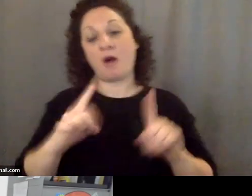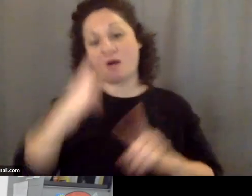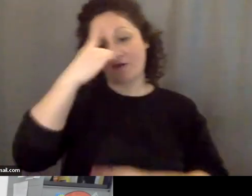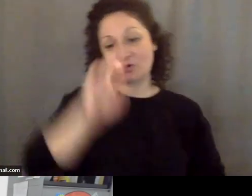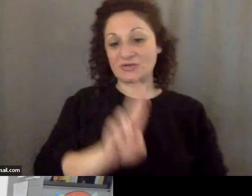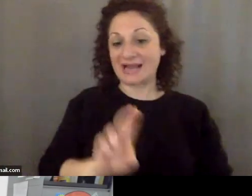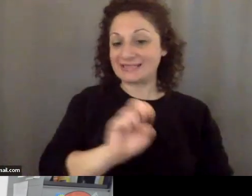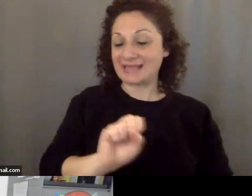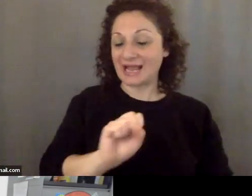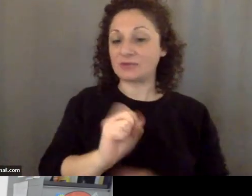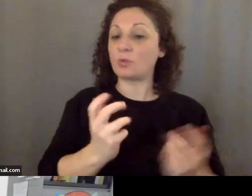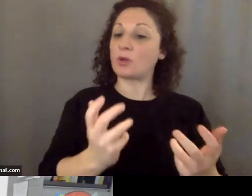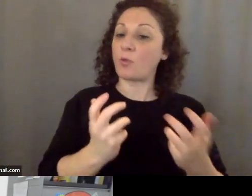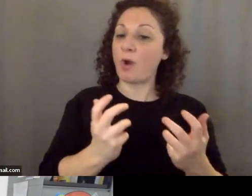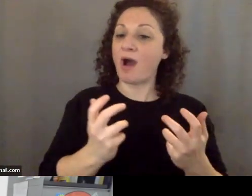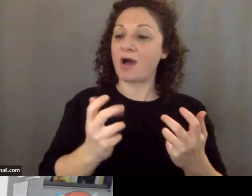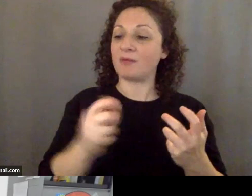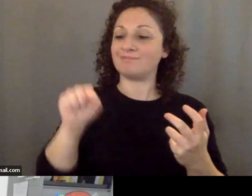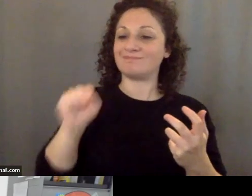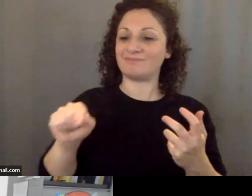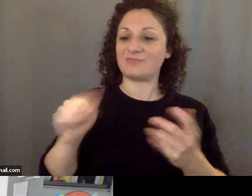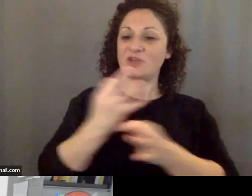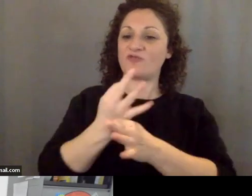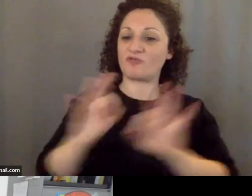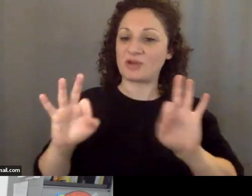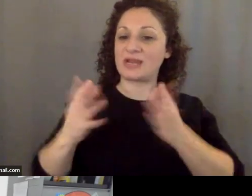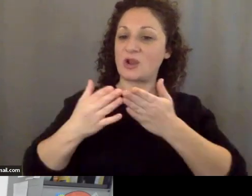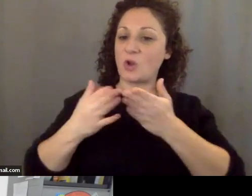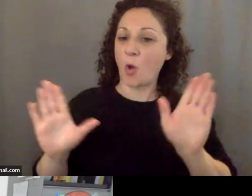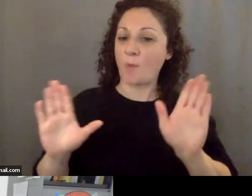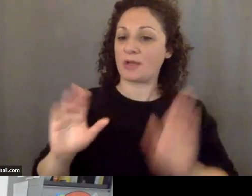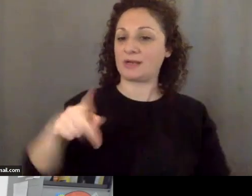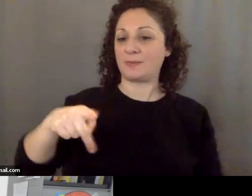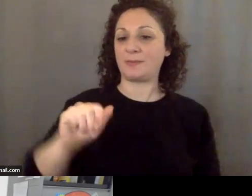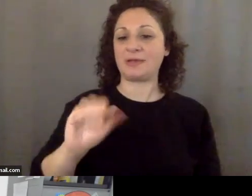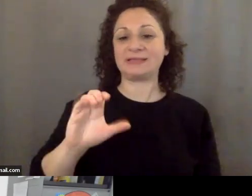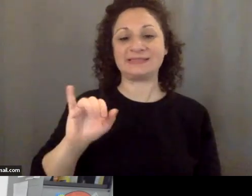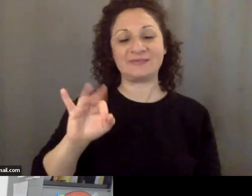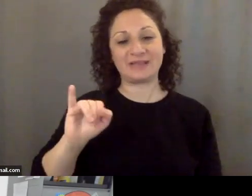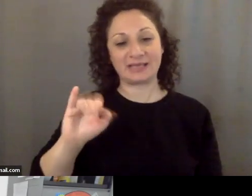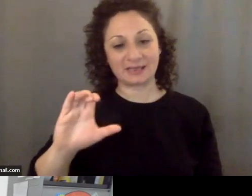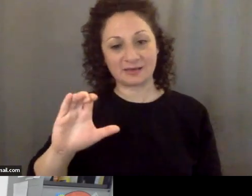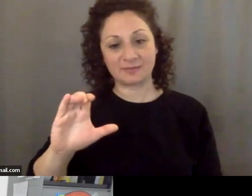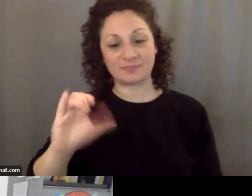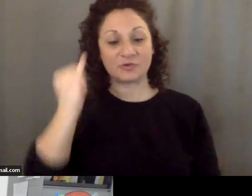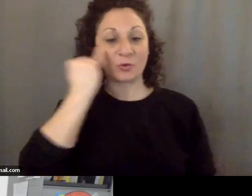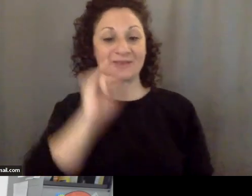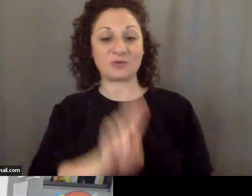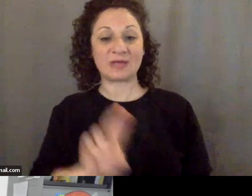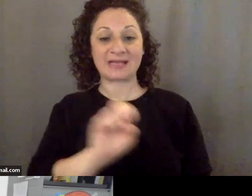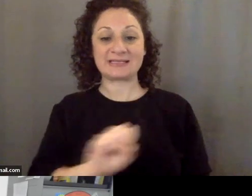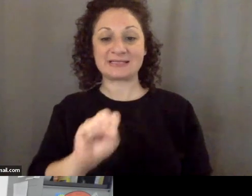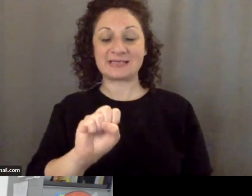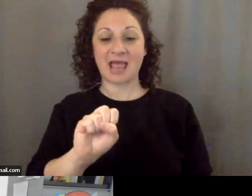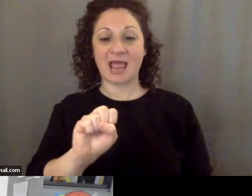what we want is a free and open Pacific. And so if the United States was flying